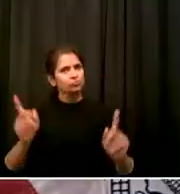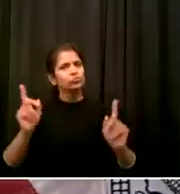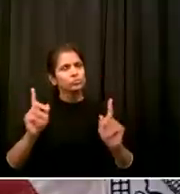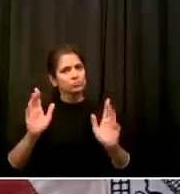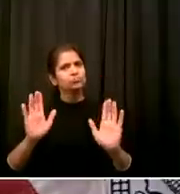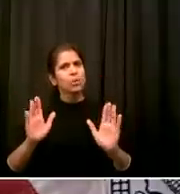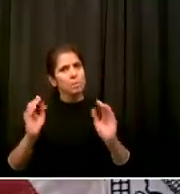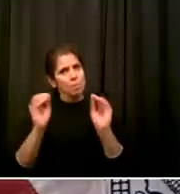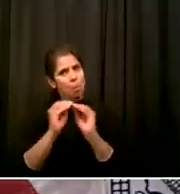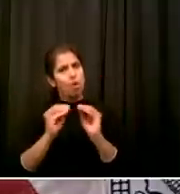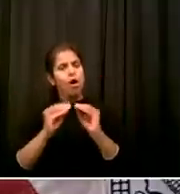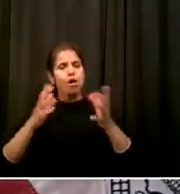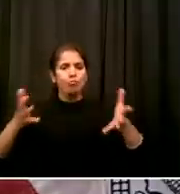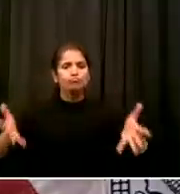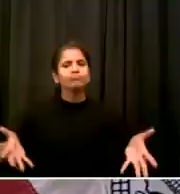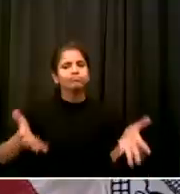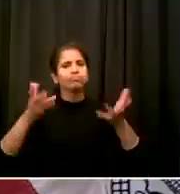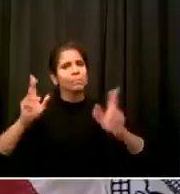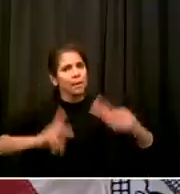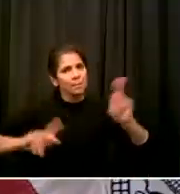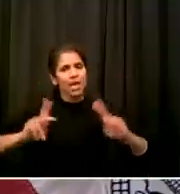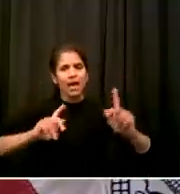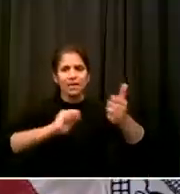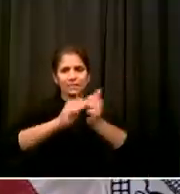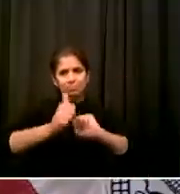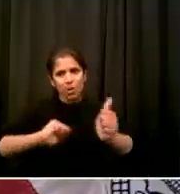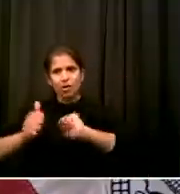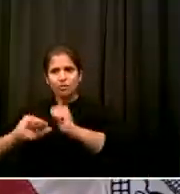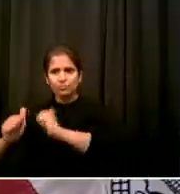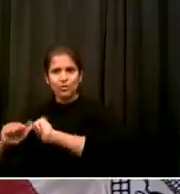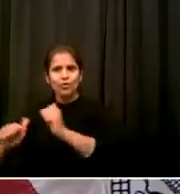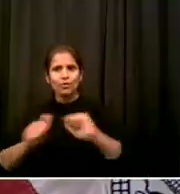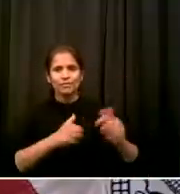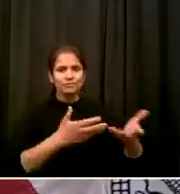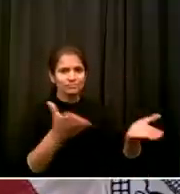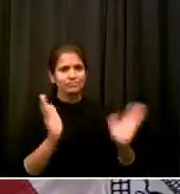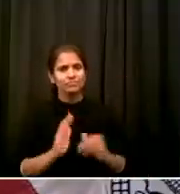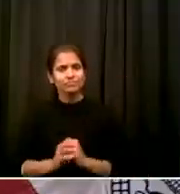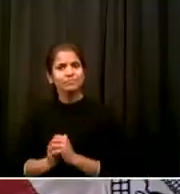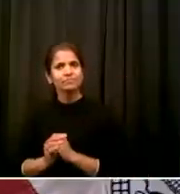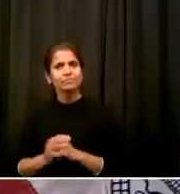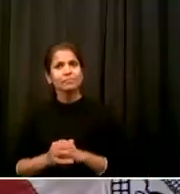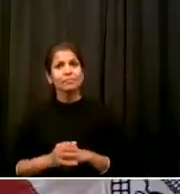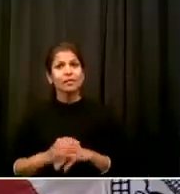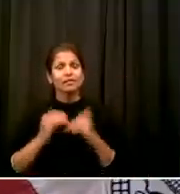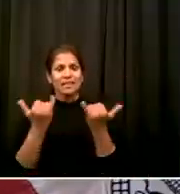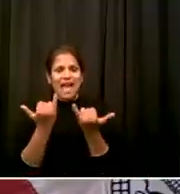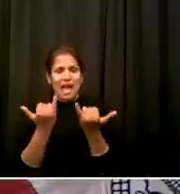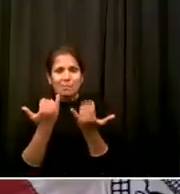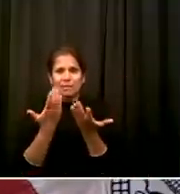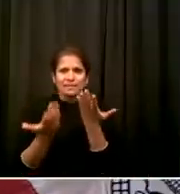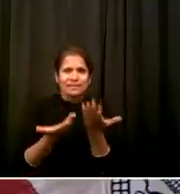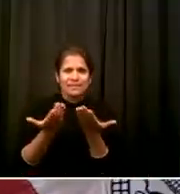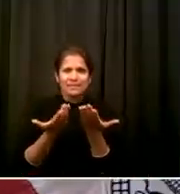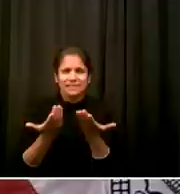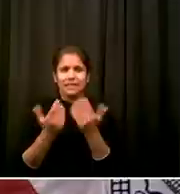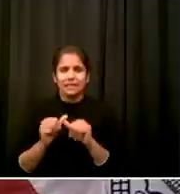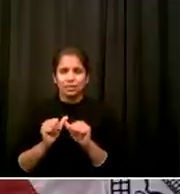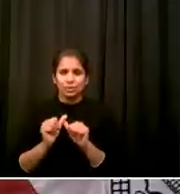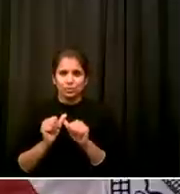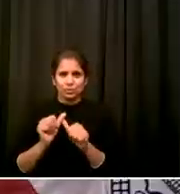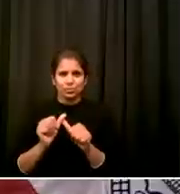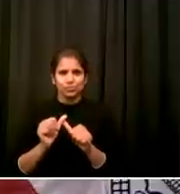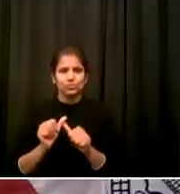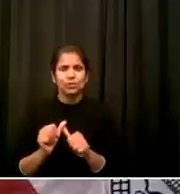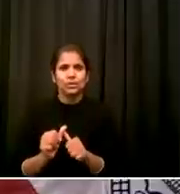sports activity To me it's all one big continuum I actually don't see much difference And this again is my experience as a parent I think if you let